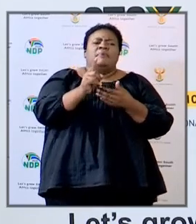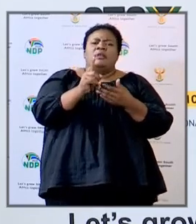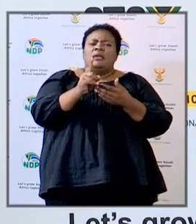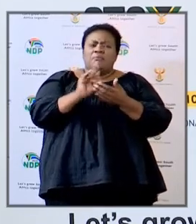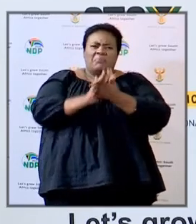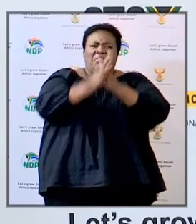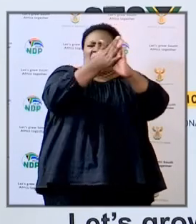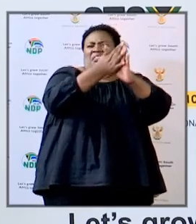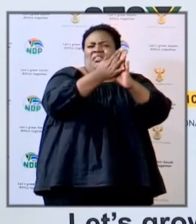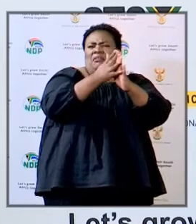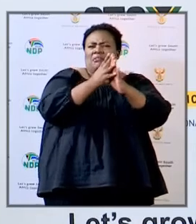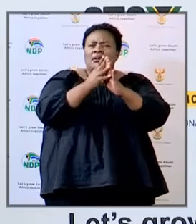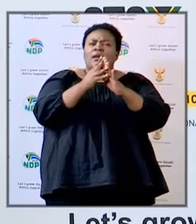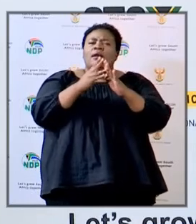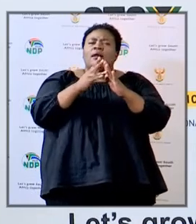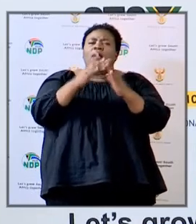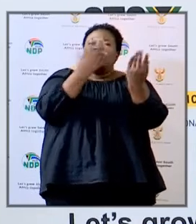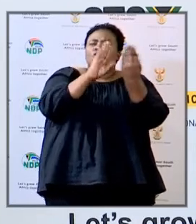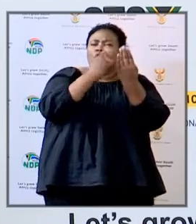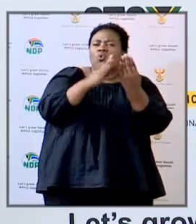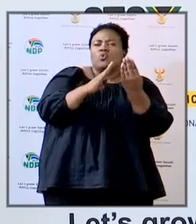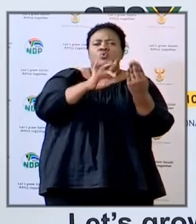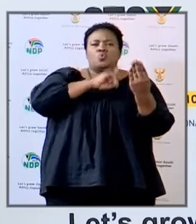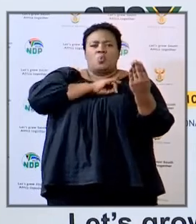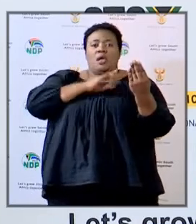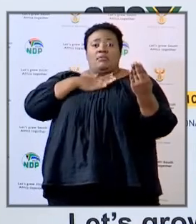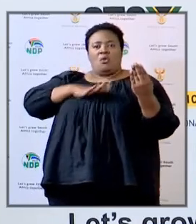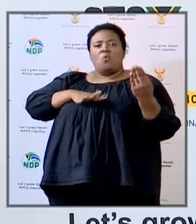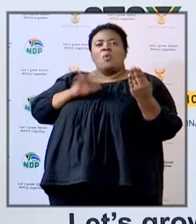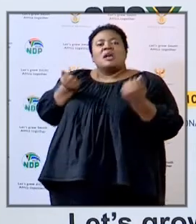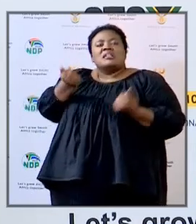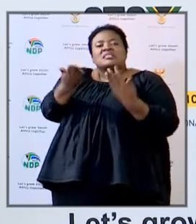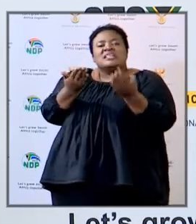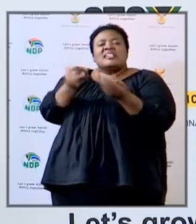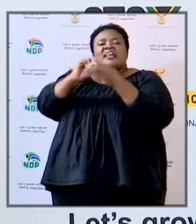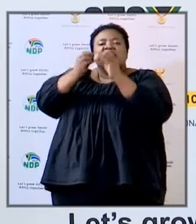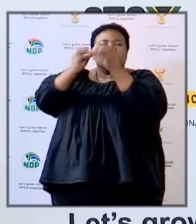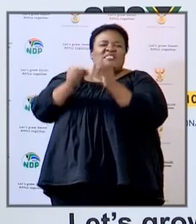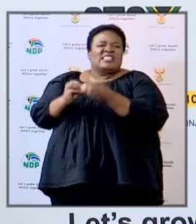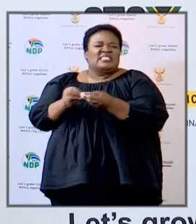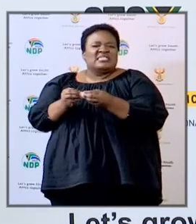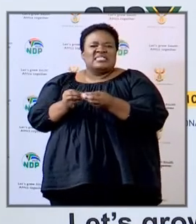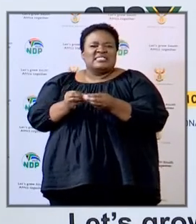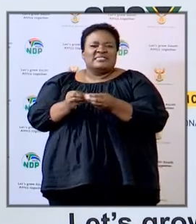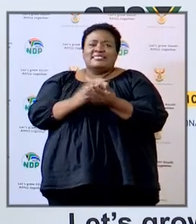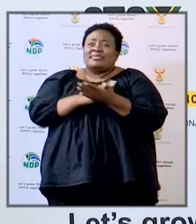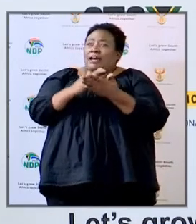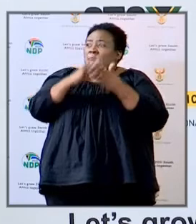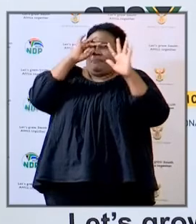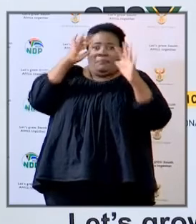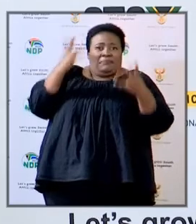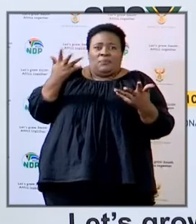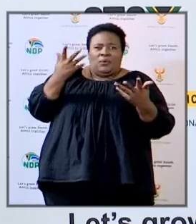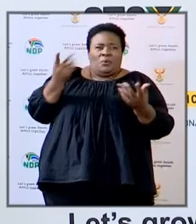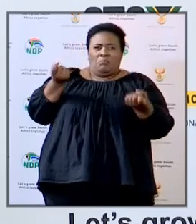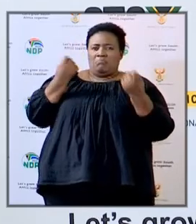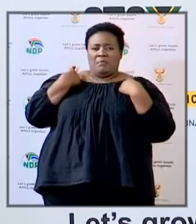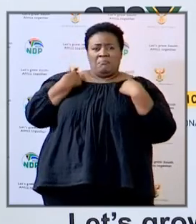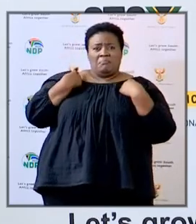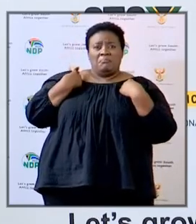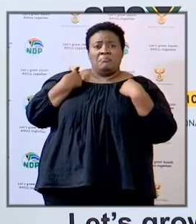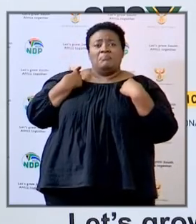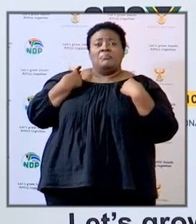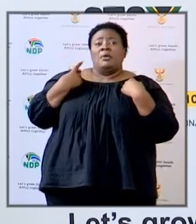we're still not sure we're still speculating we just think also there's something that we don't understand for instance Lissufi